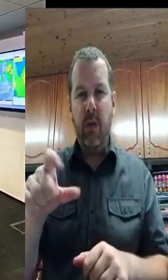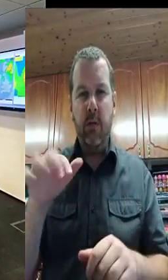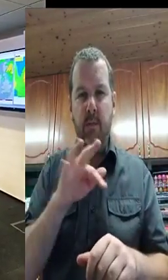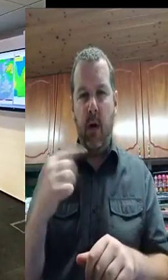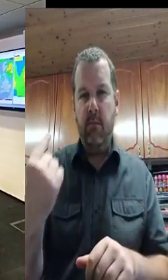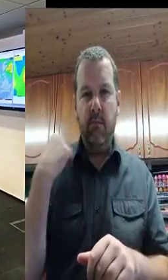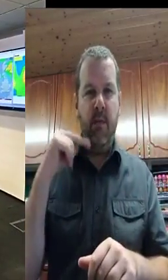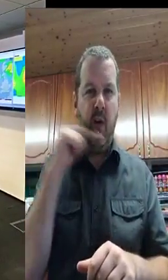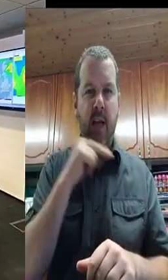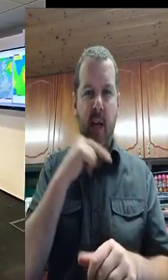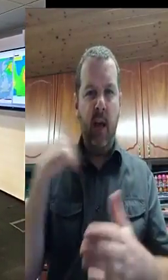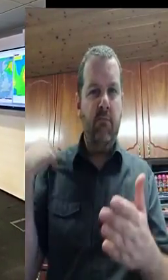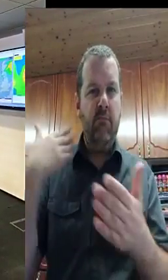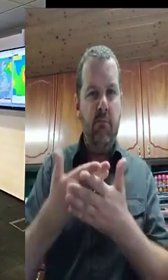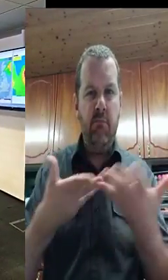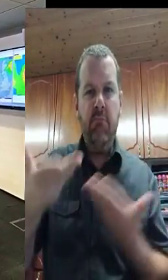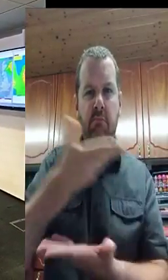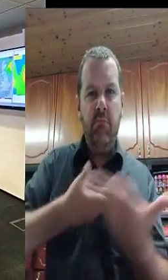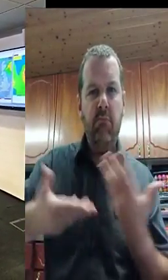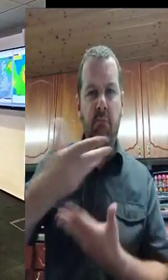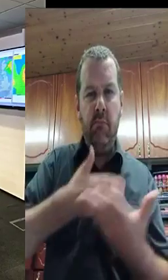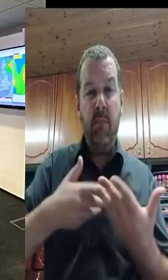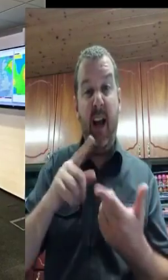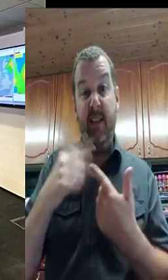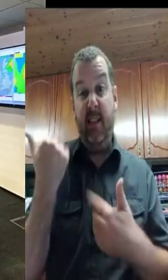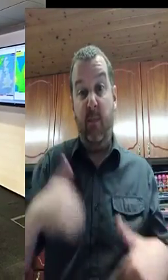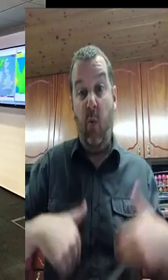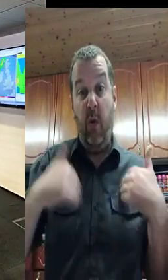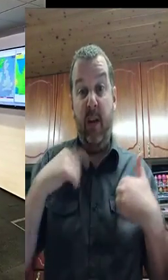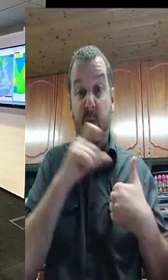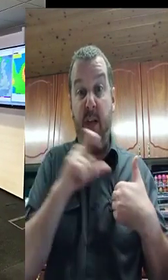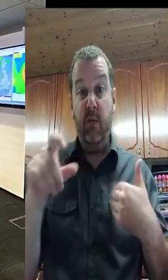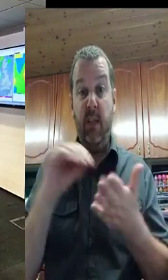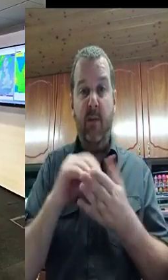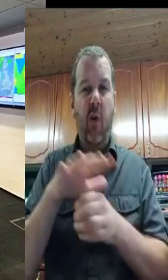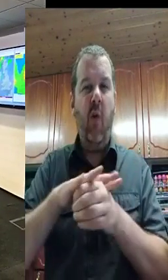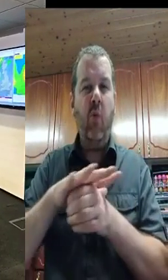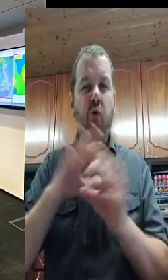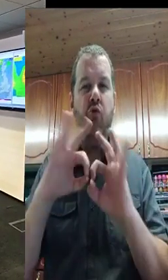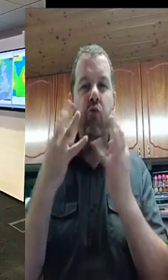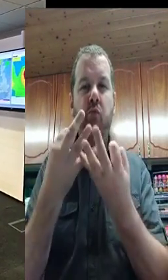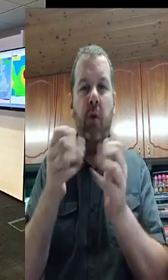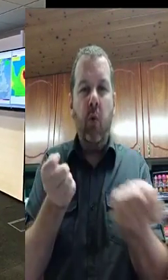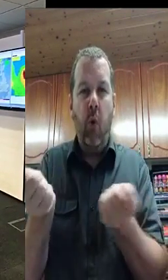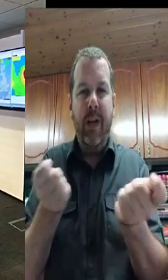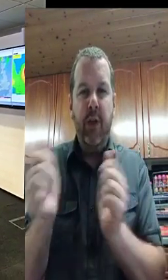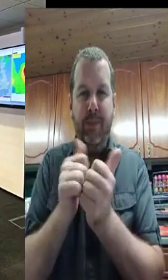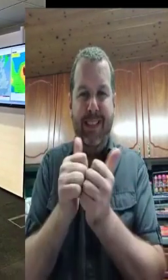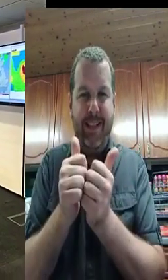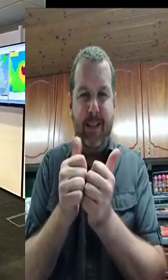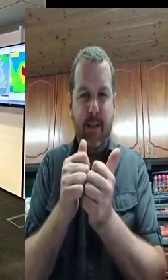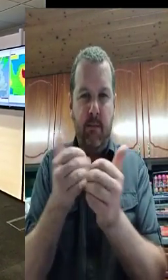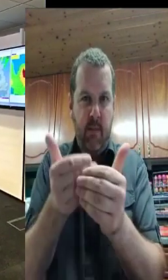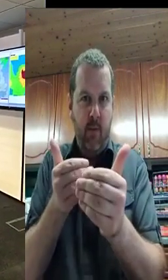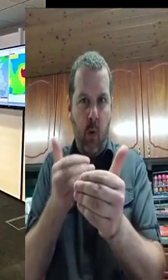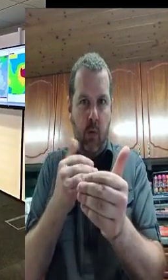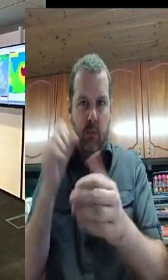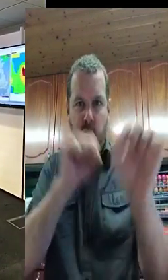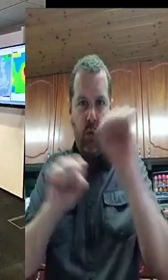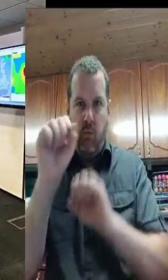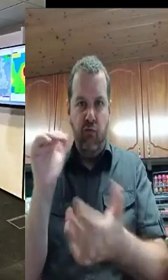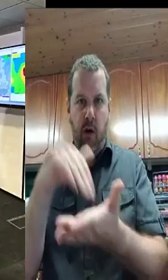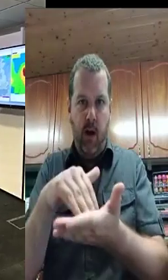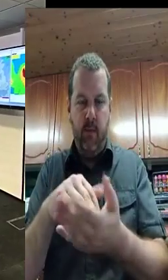capability. The Defence Forces stands ready to deploy additional assets if and when called upon by the primary response agencies. Thank you.